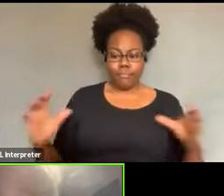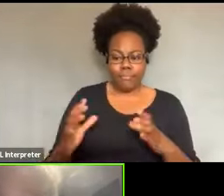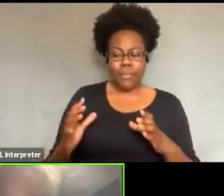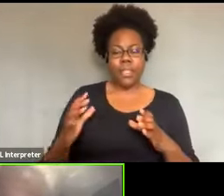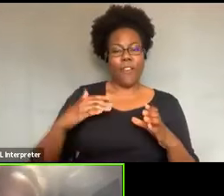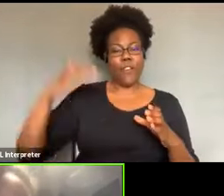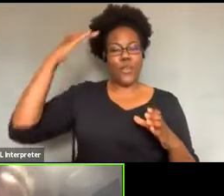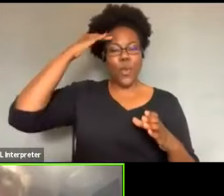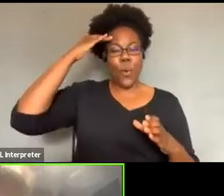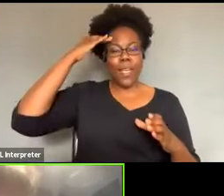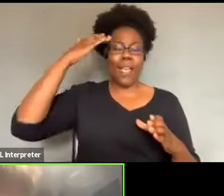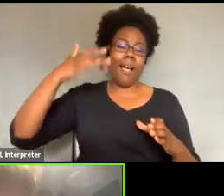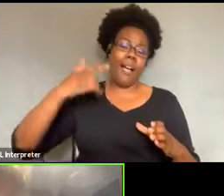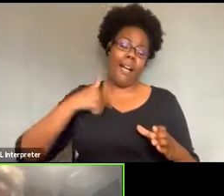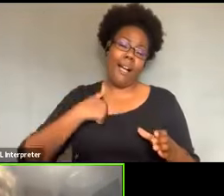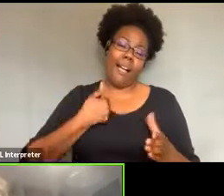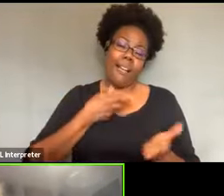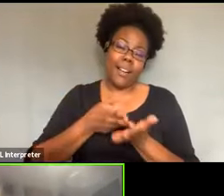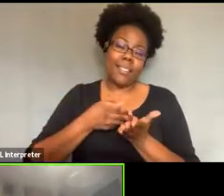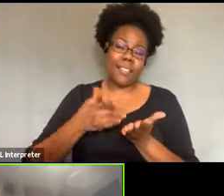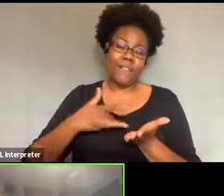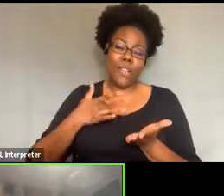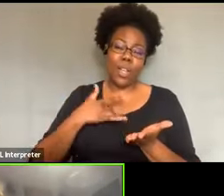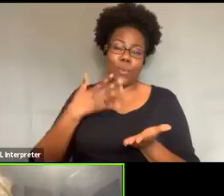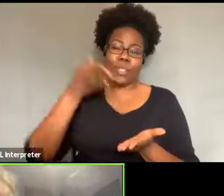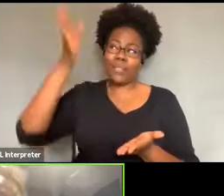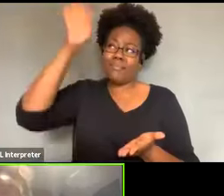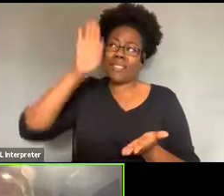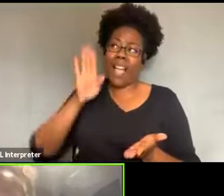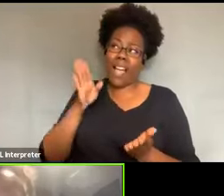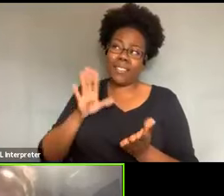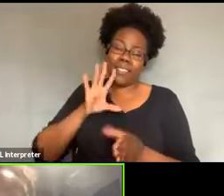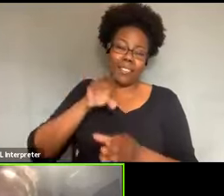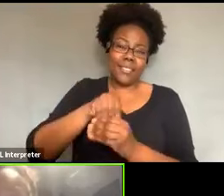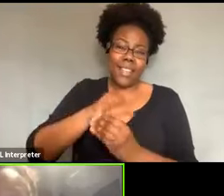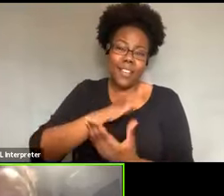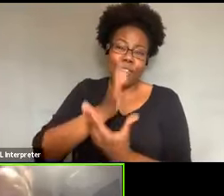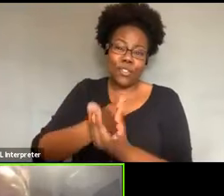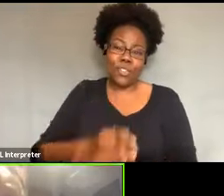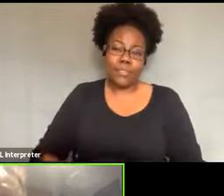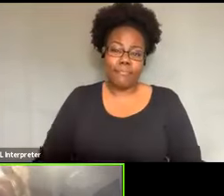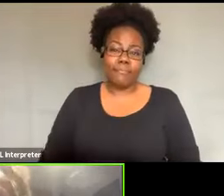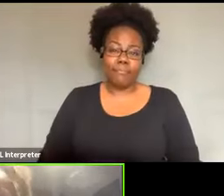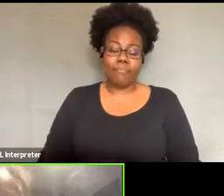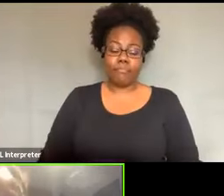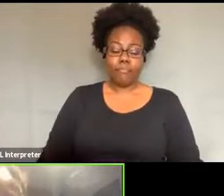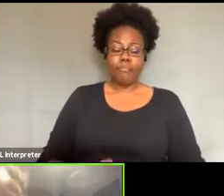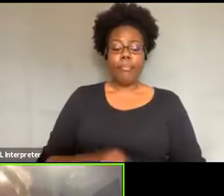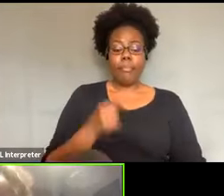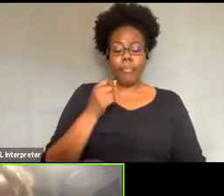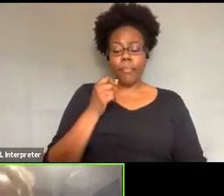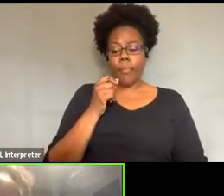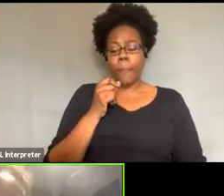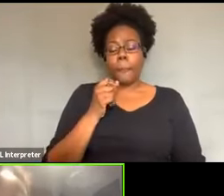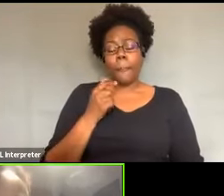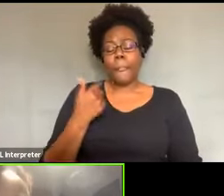that this was, I was a business major, a major in accounting and, um, it just, I,